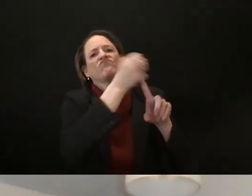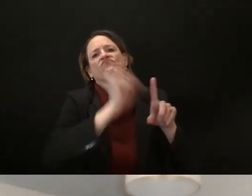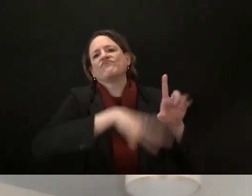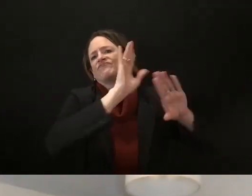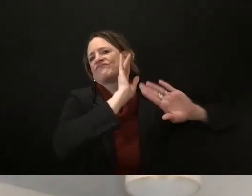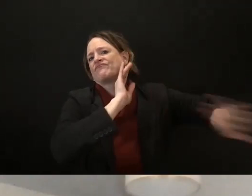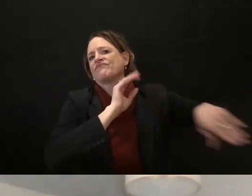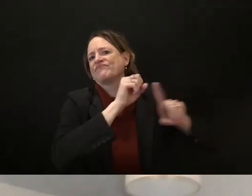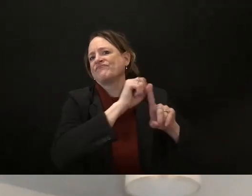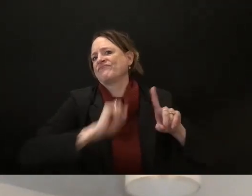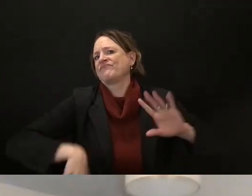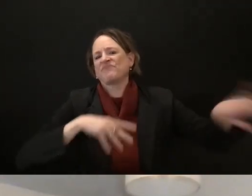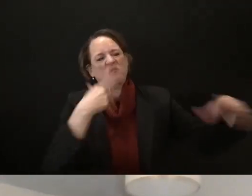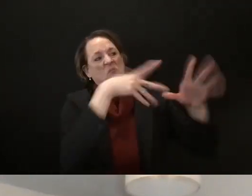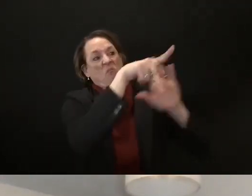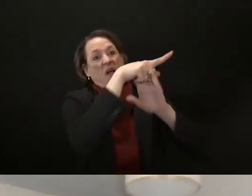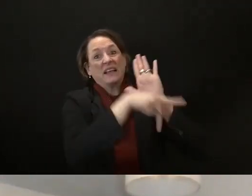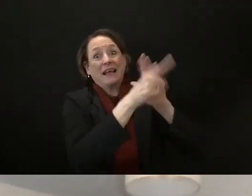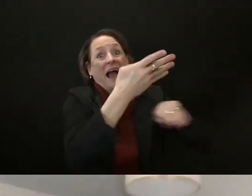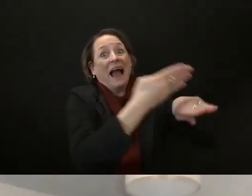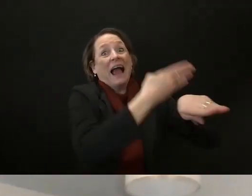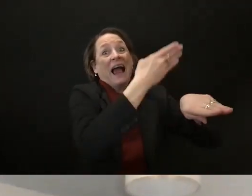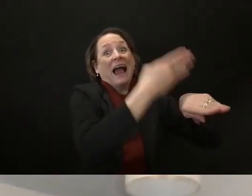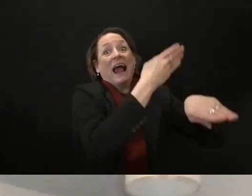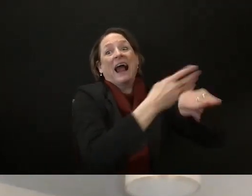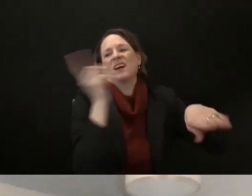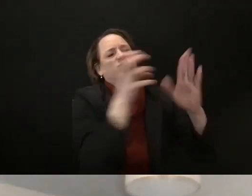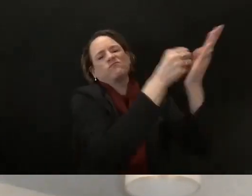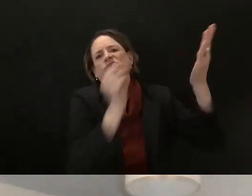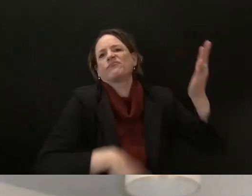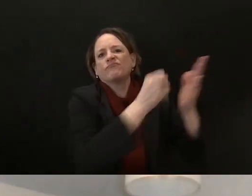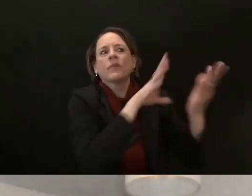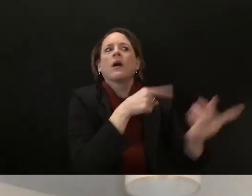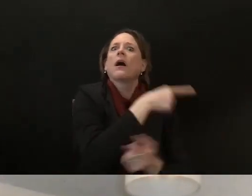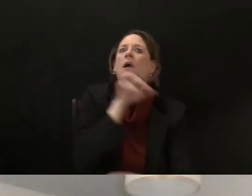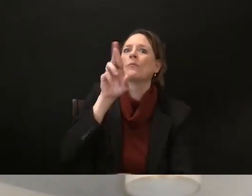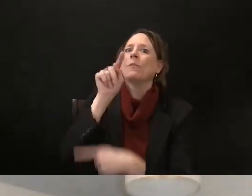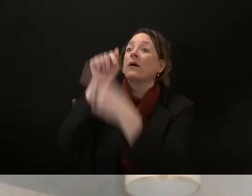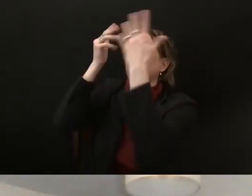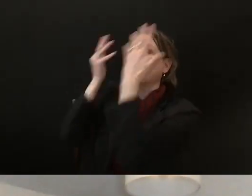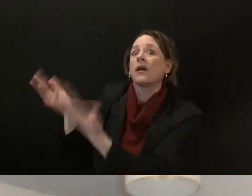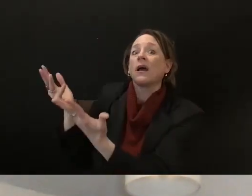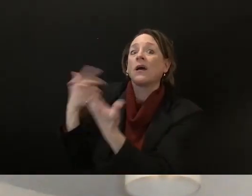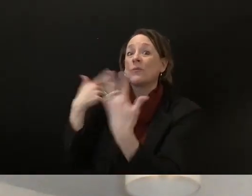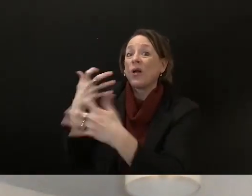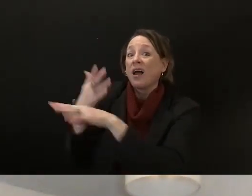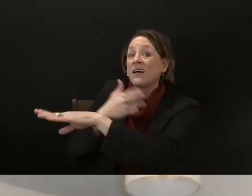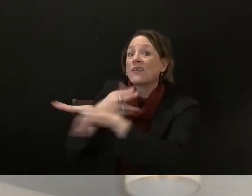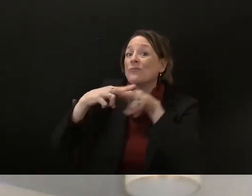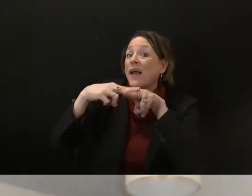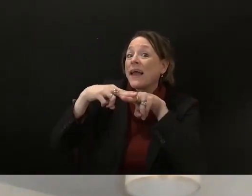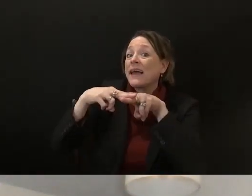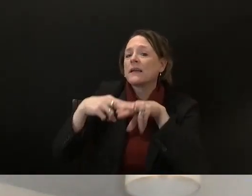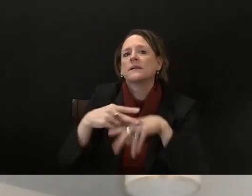that we have to keep pushing in order to get the funding um and the support we need to actually build